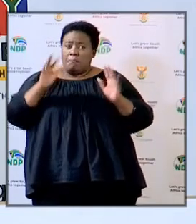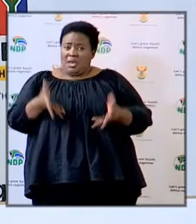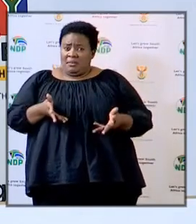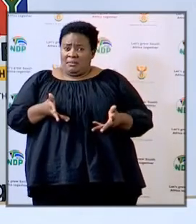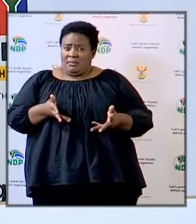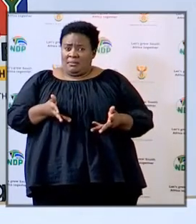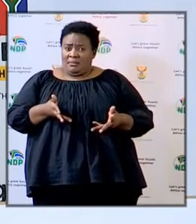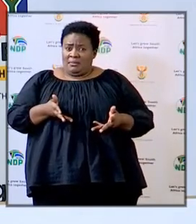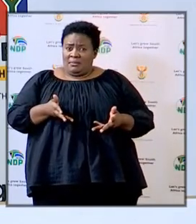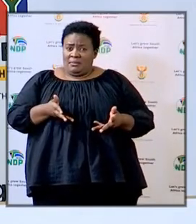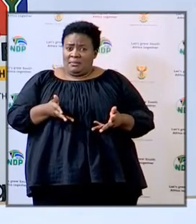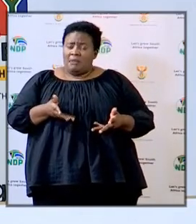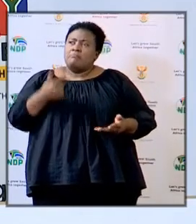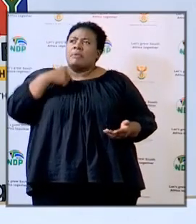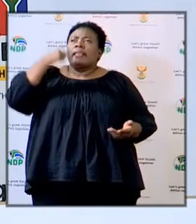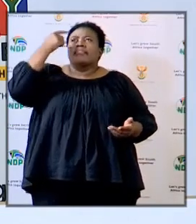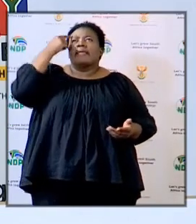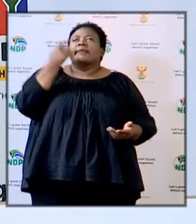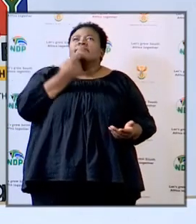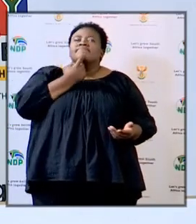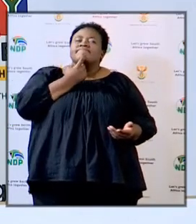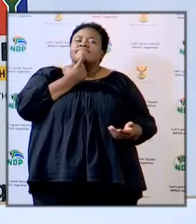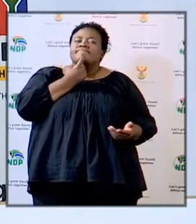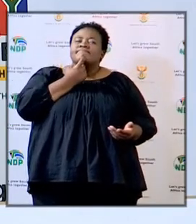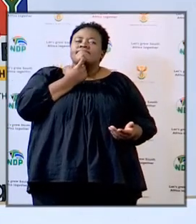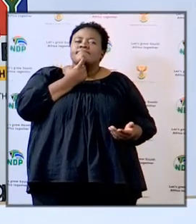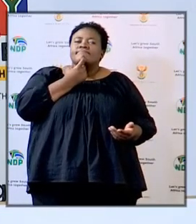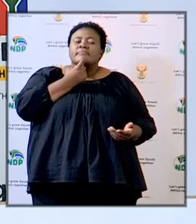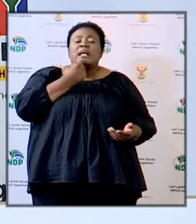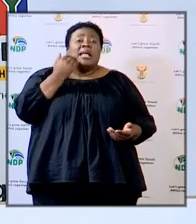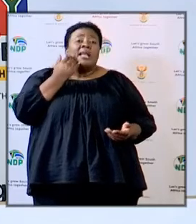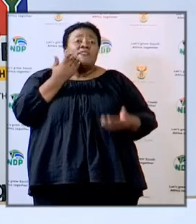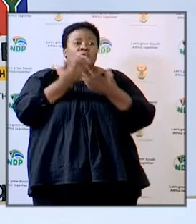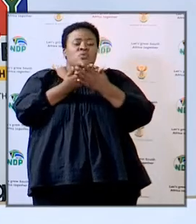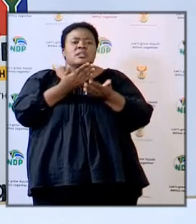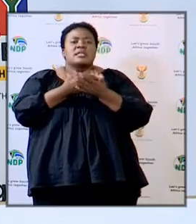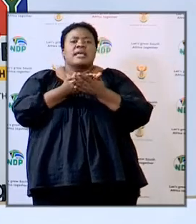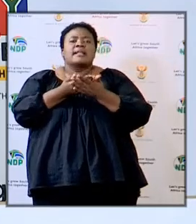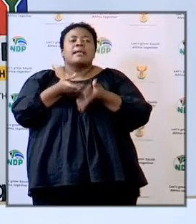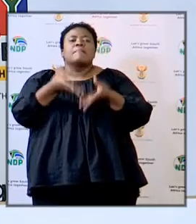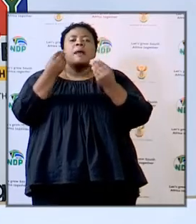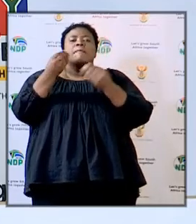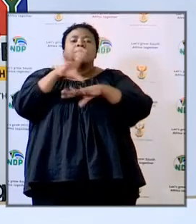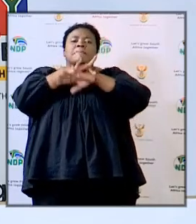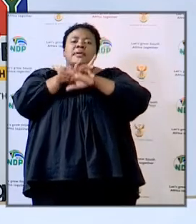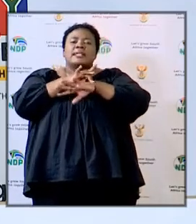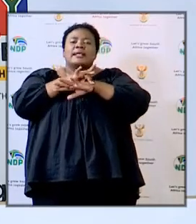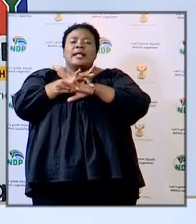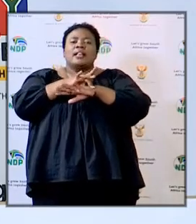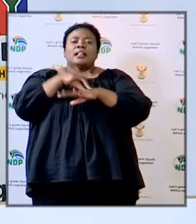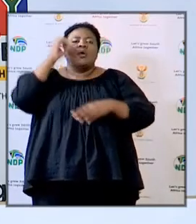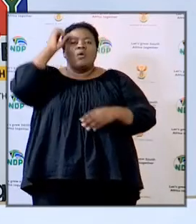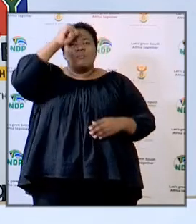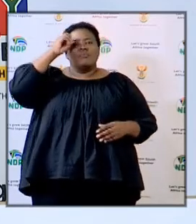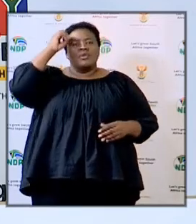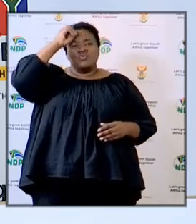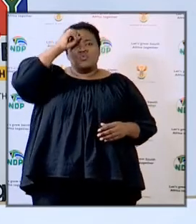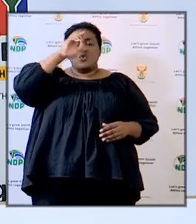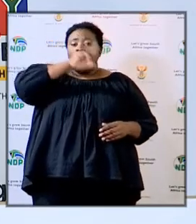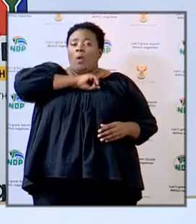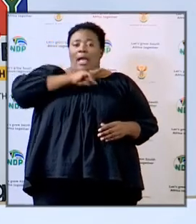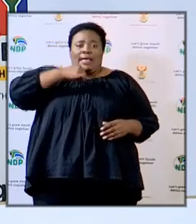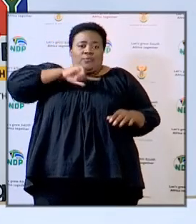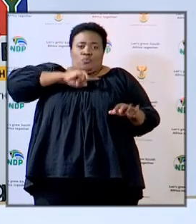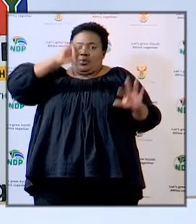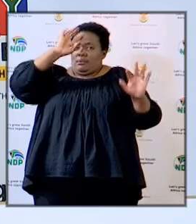shield I think it would be appreciated if we could get that medical opinion because we are not aware of